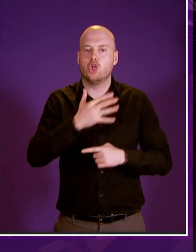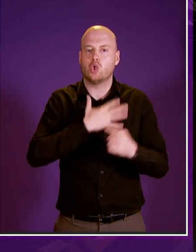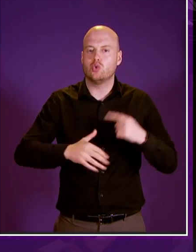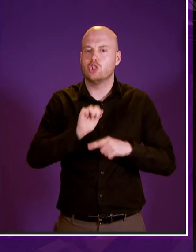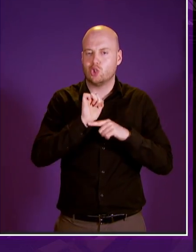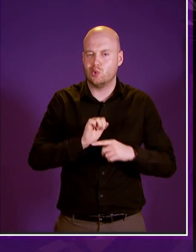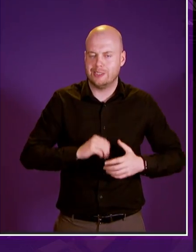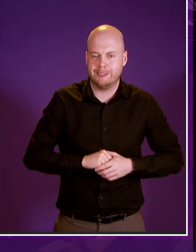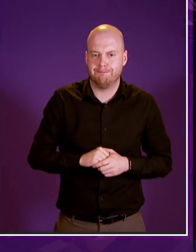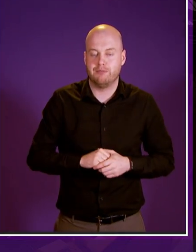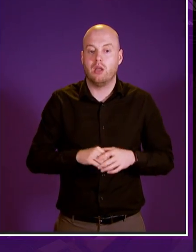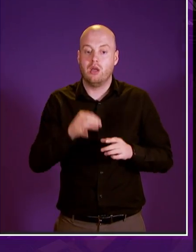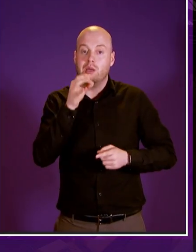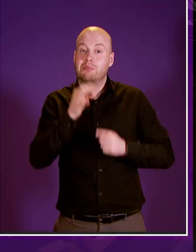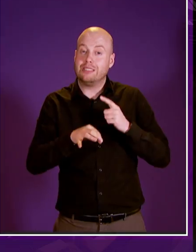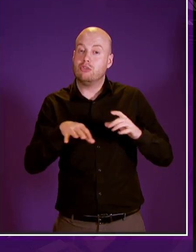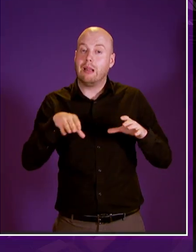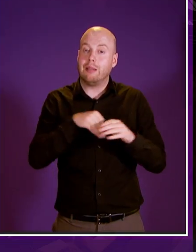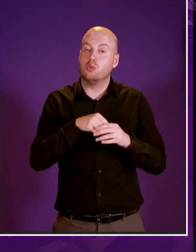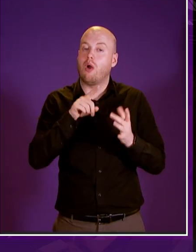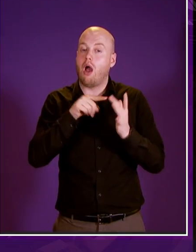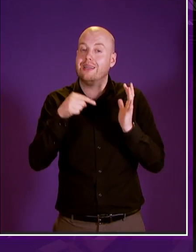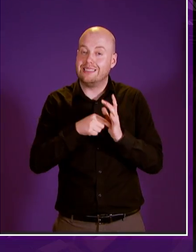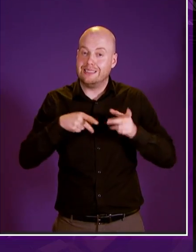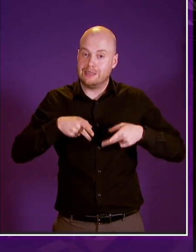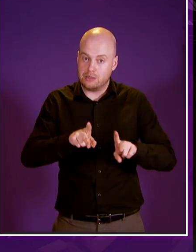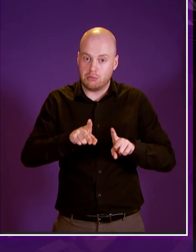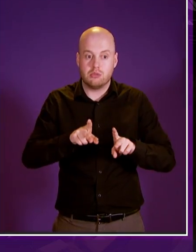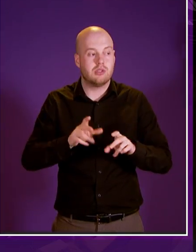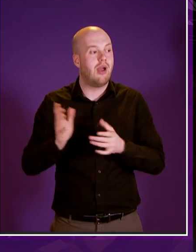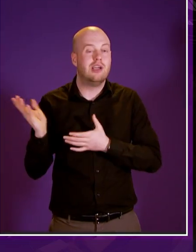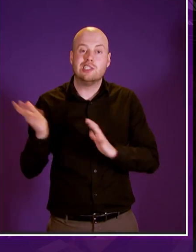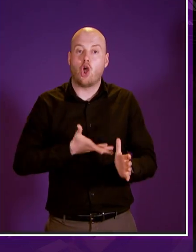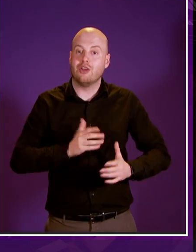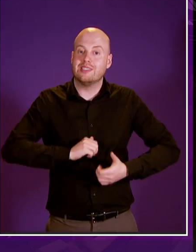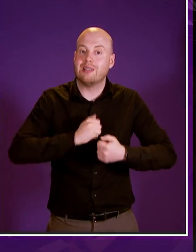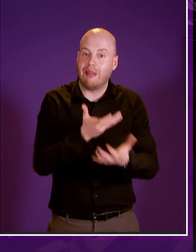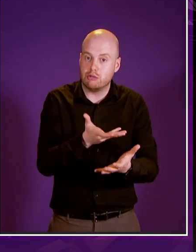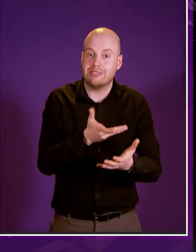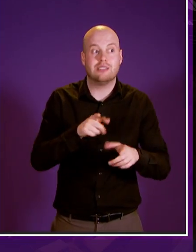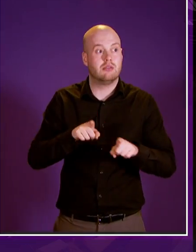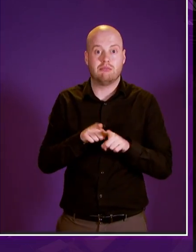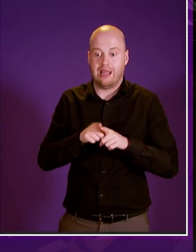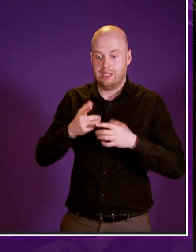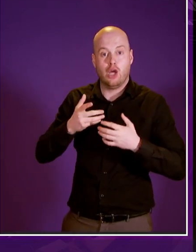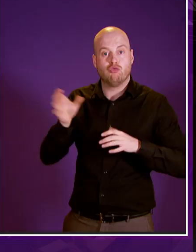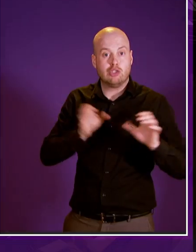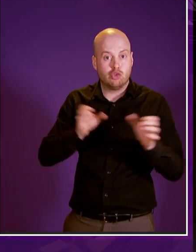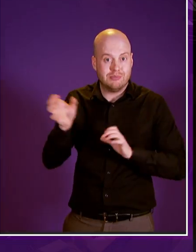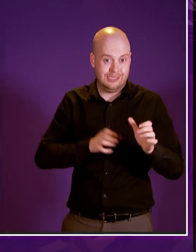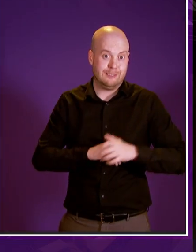in relation to it systems service develop delivery and recruitment in conclusion presiding officer